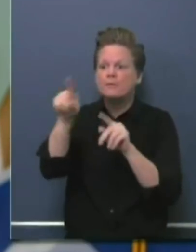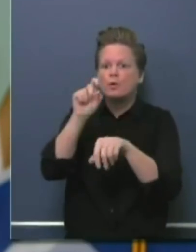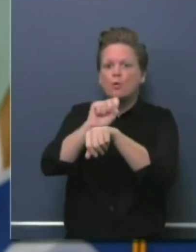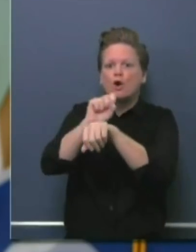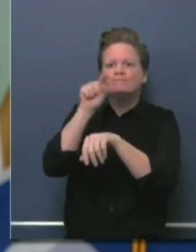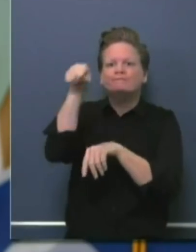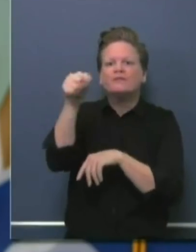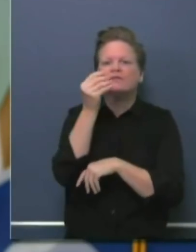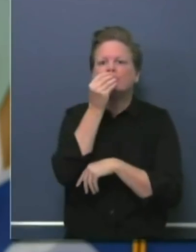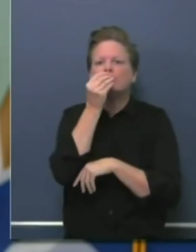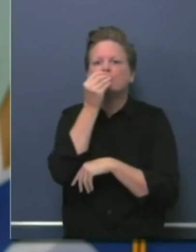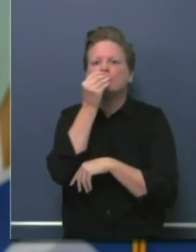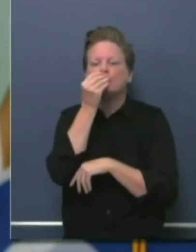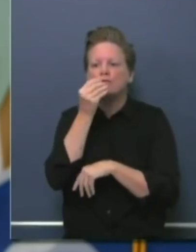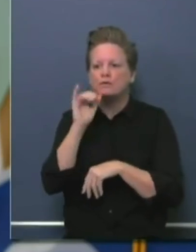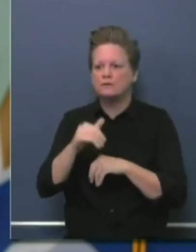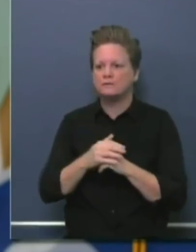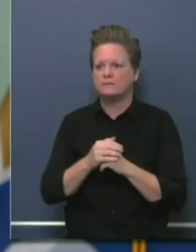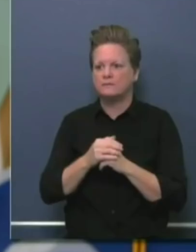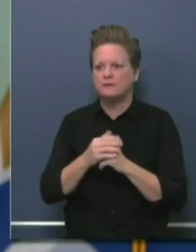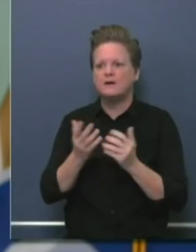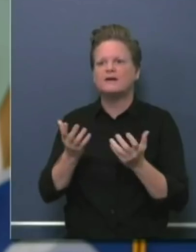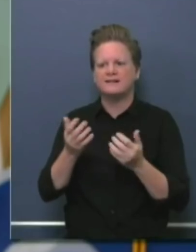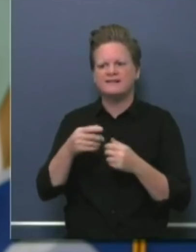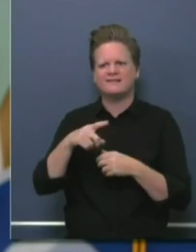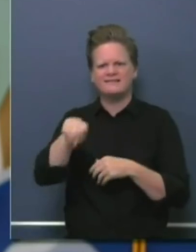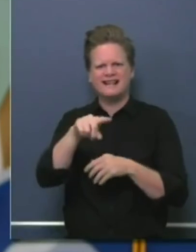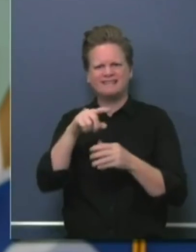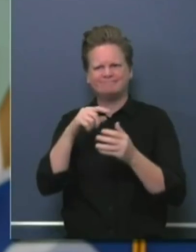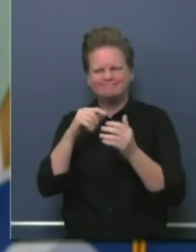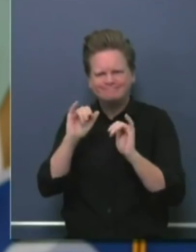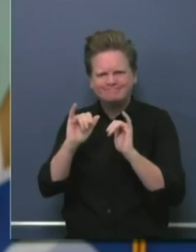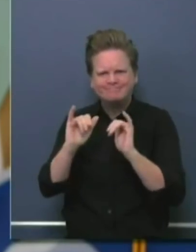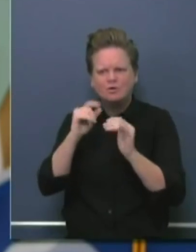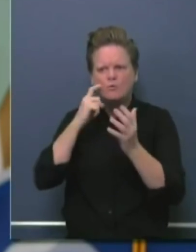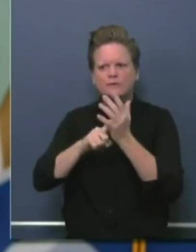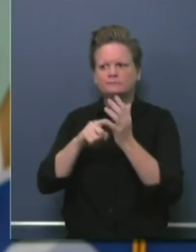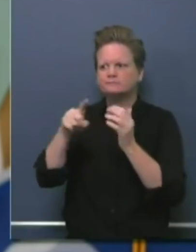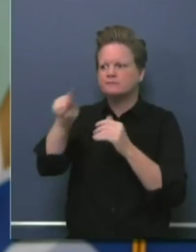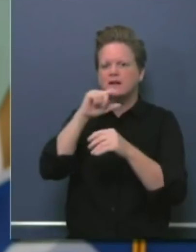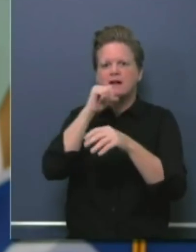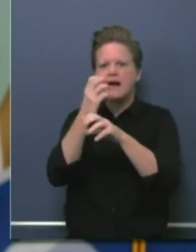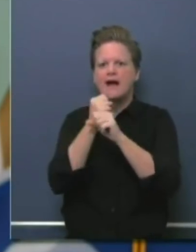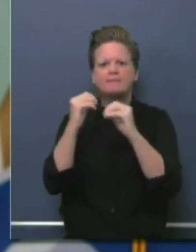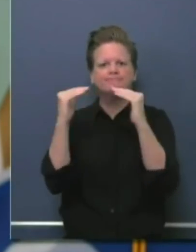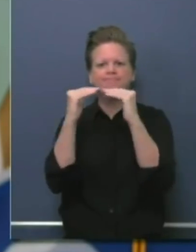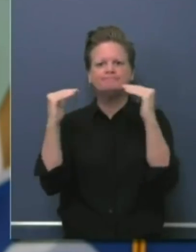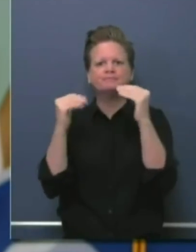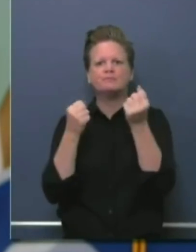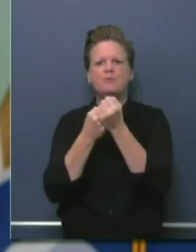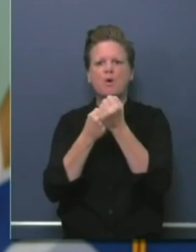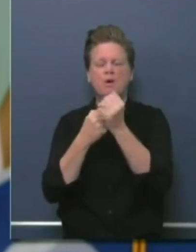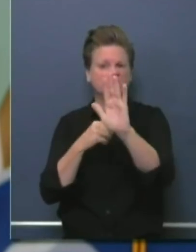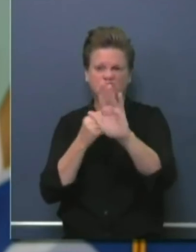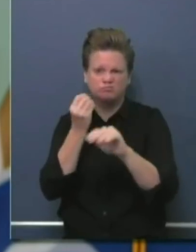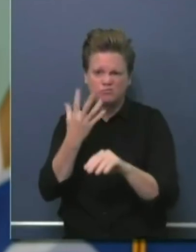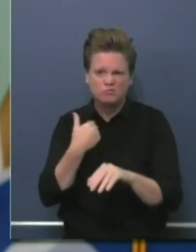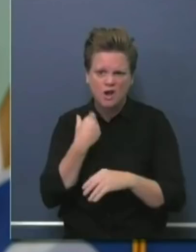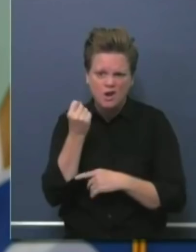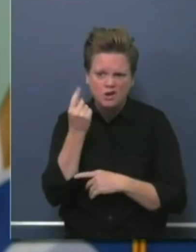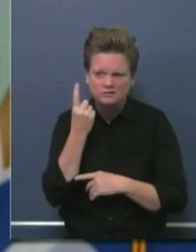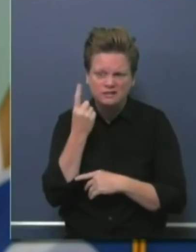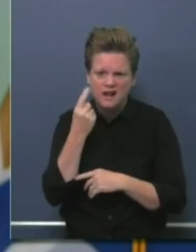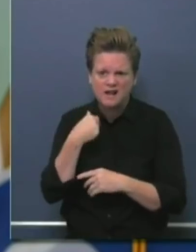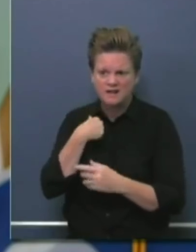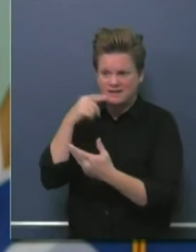left out of that support, quite notably out of federal support, and those are the folks, the health care